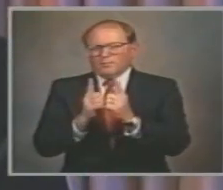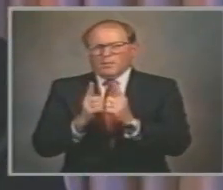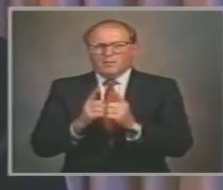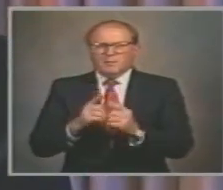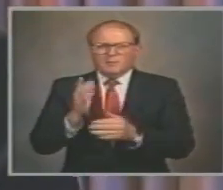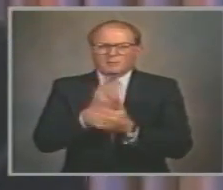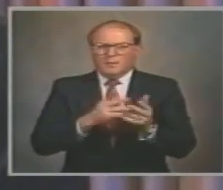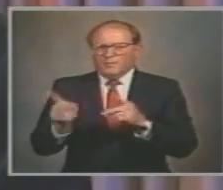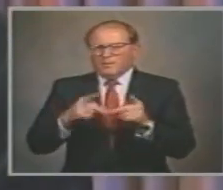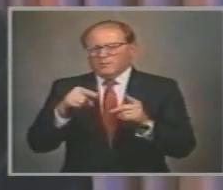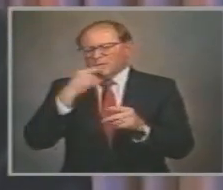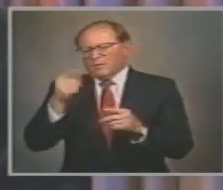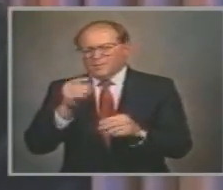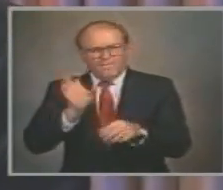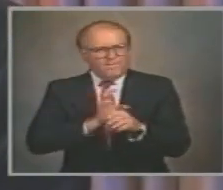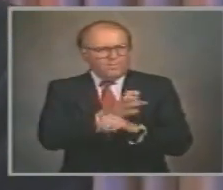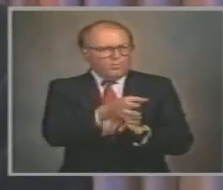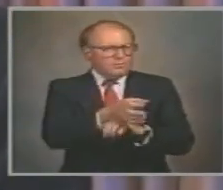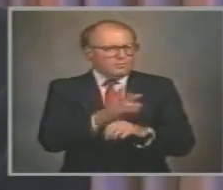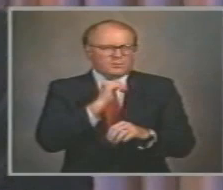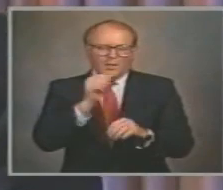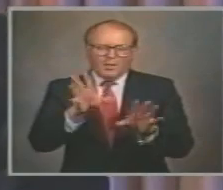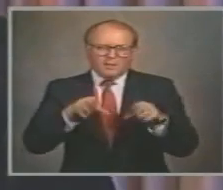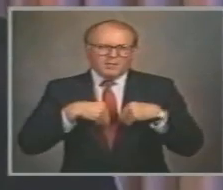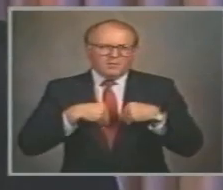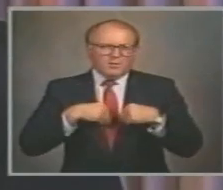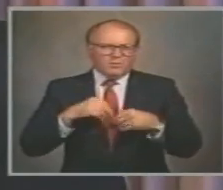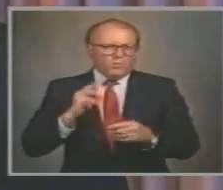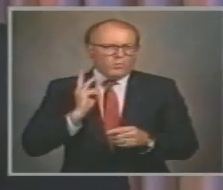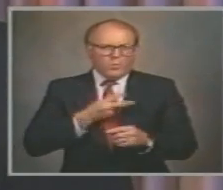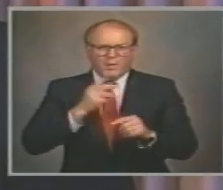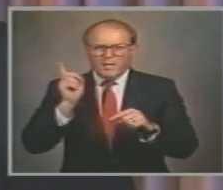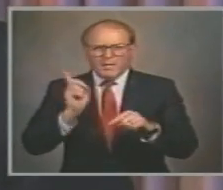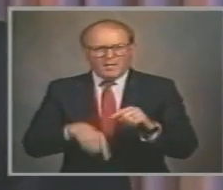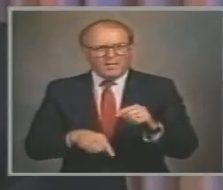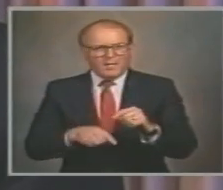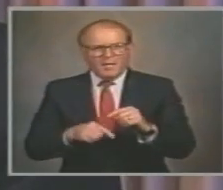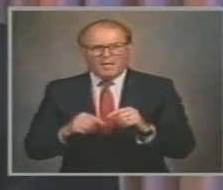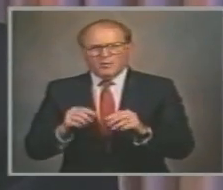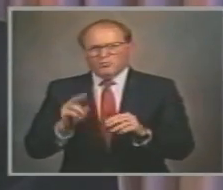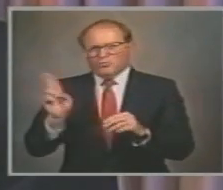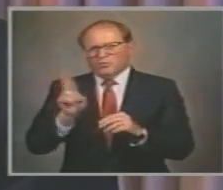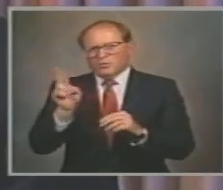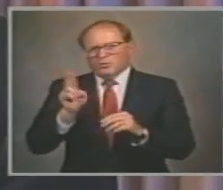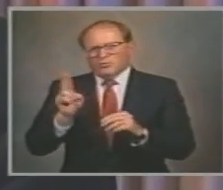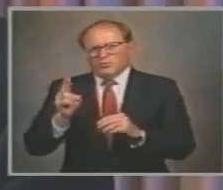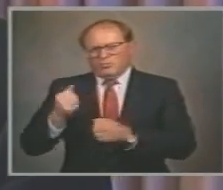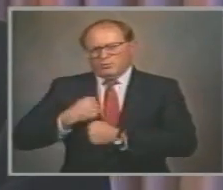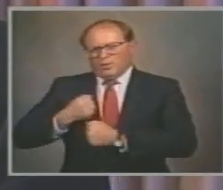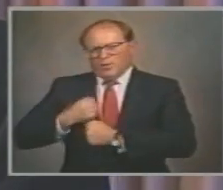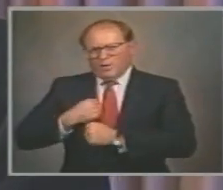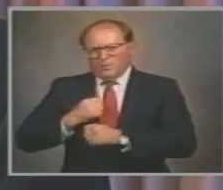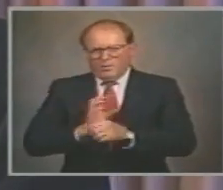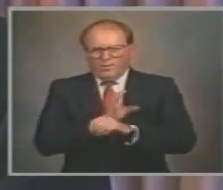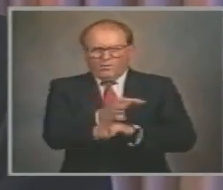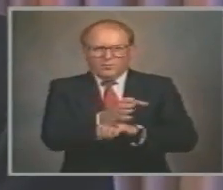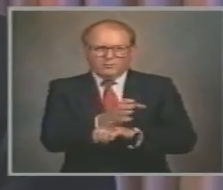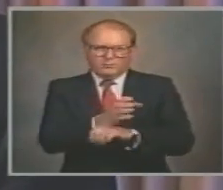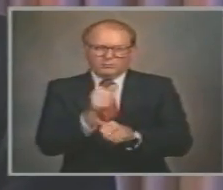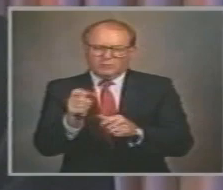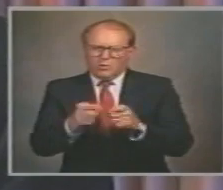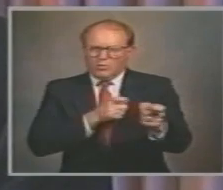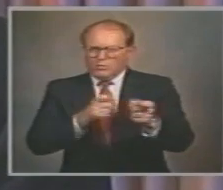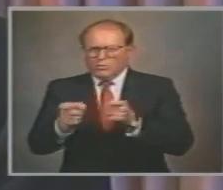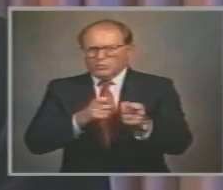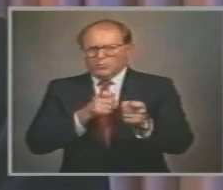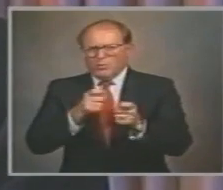coercion Is unacceptable That it's a shame For any society To resort To military force To establish Or maintain The